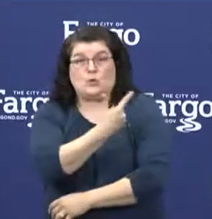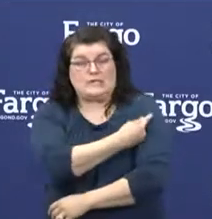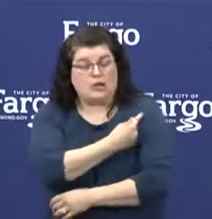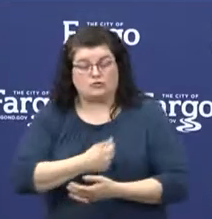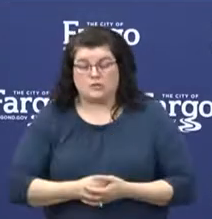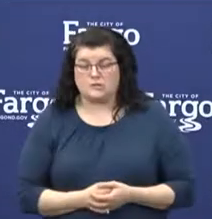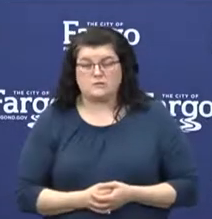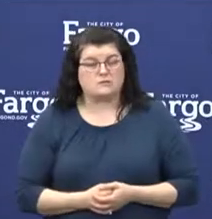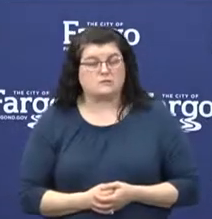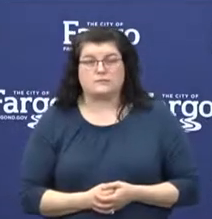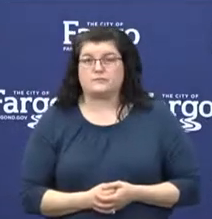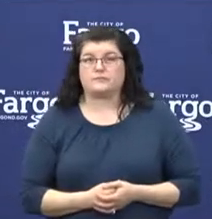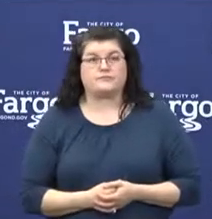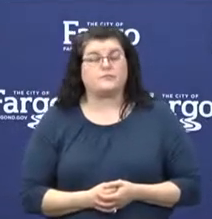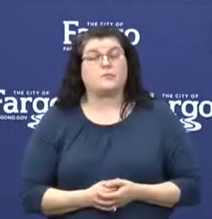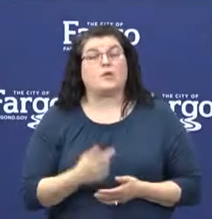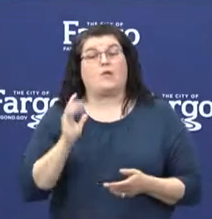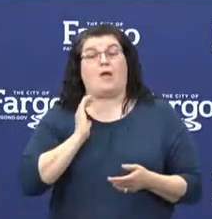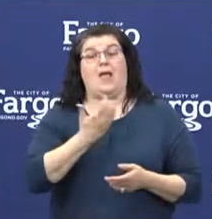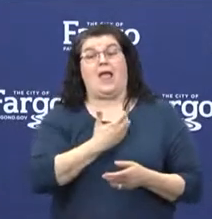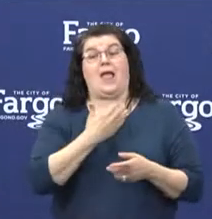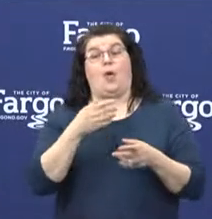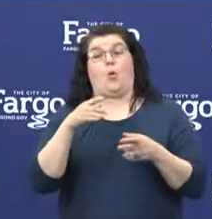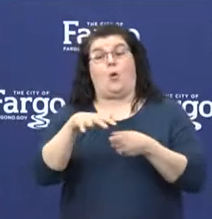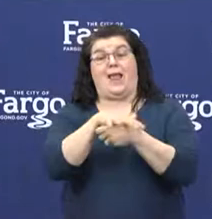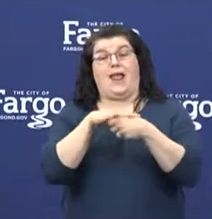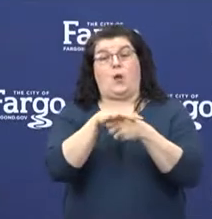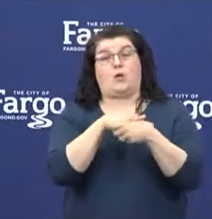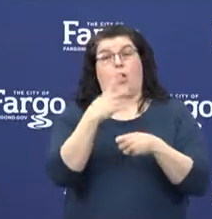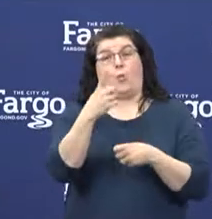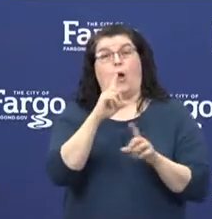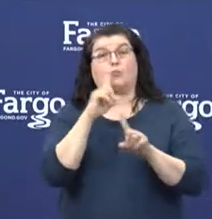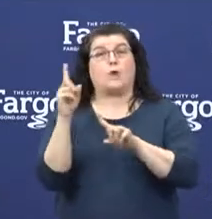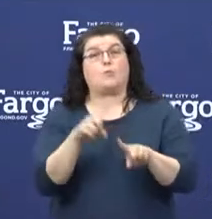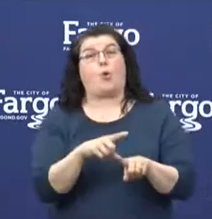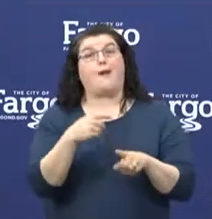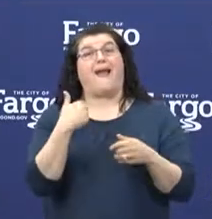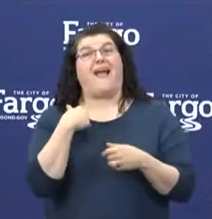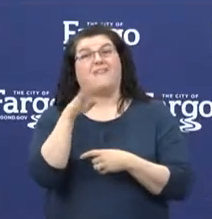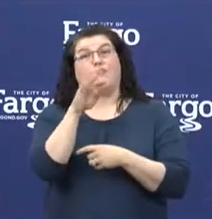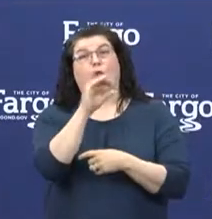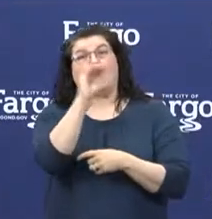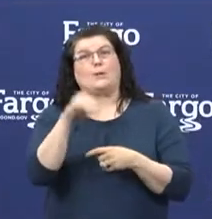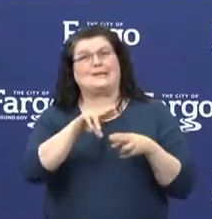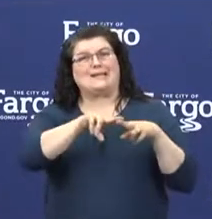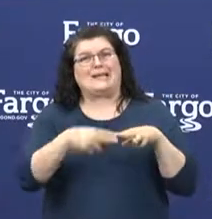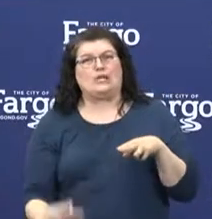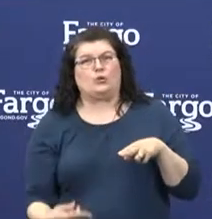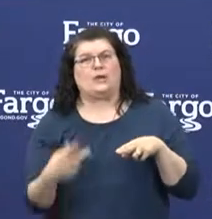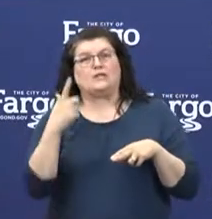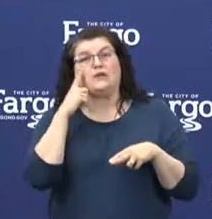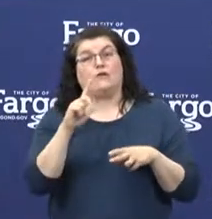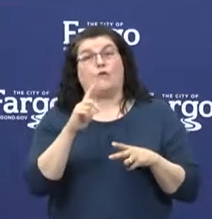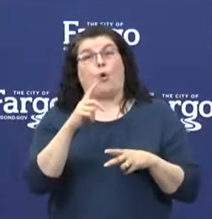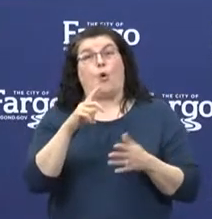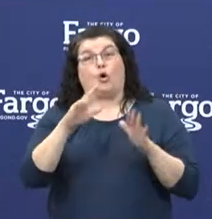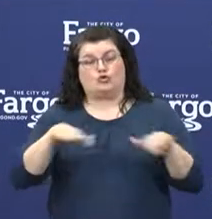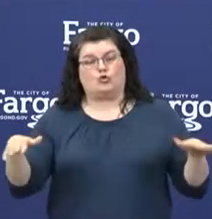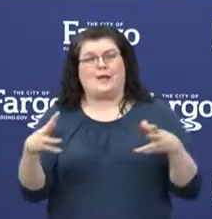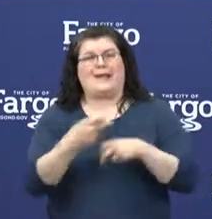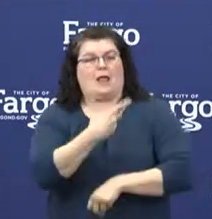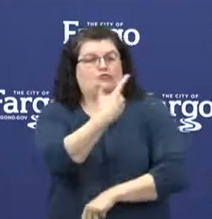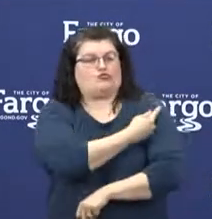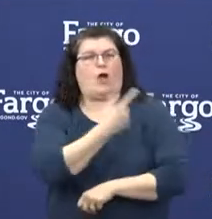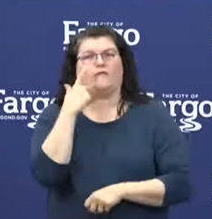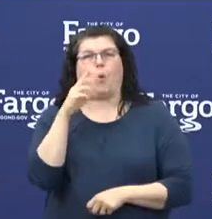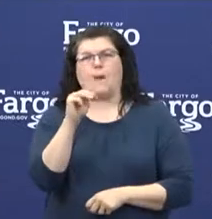in our footprint, one area has reported a 40% decrease in measles immunizations. And